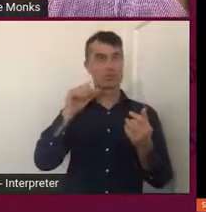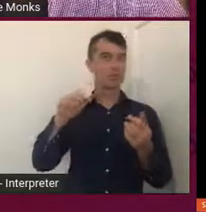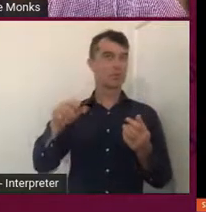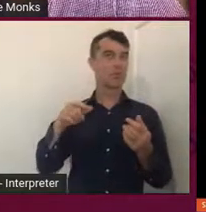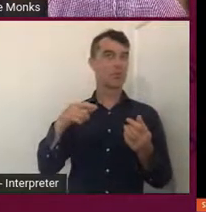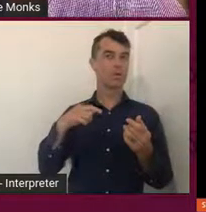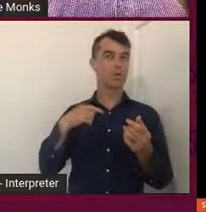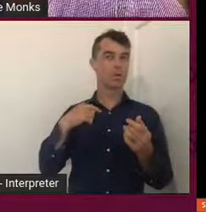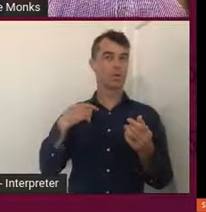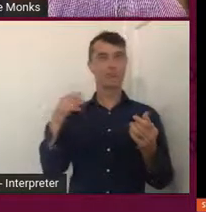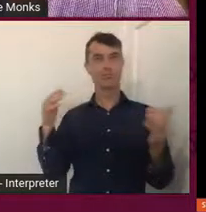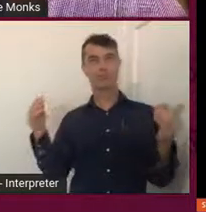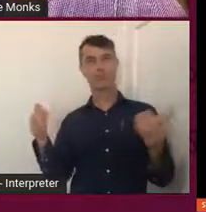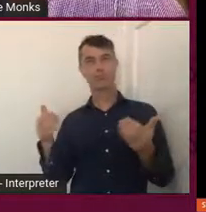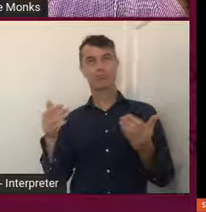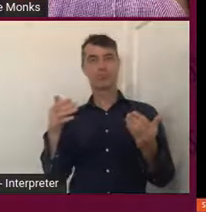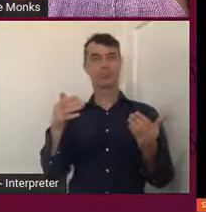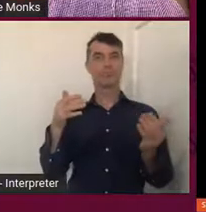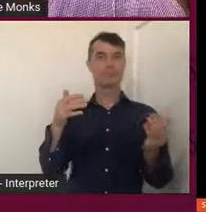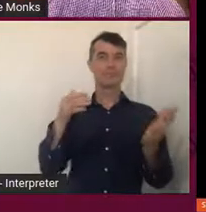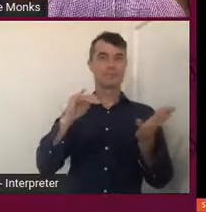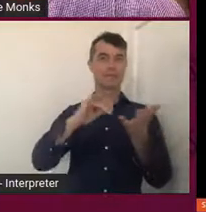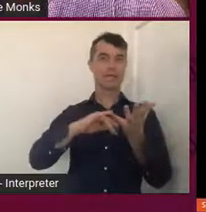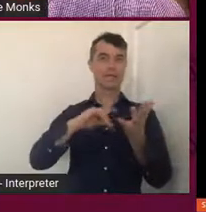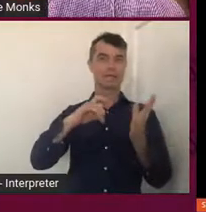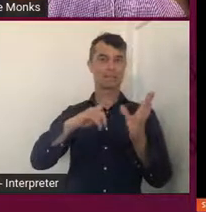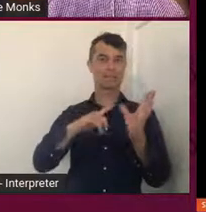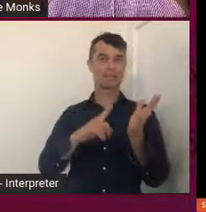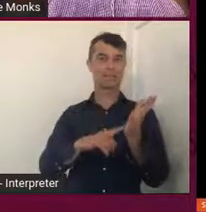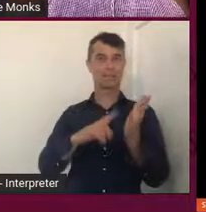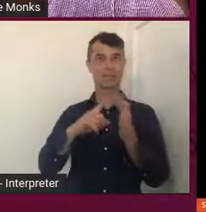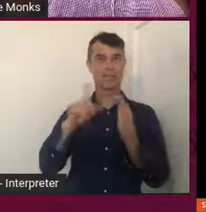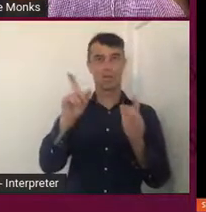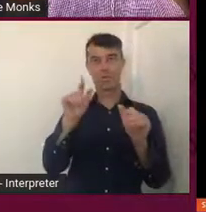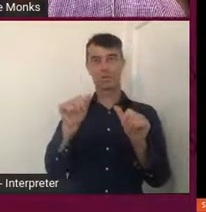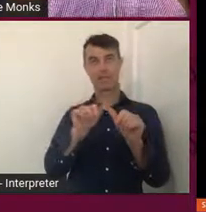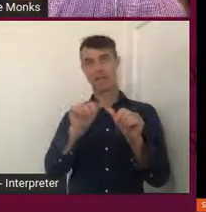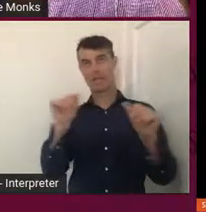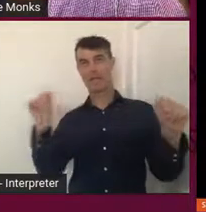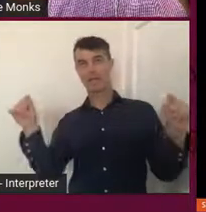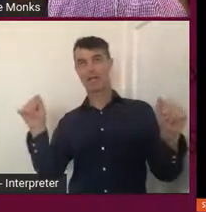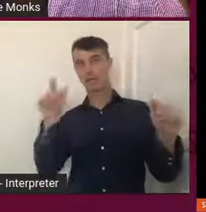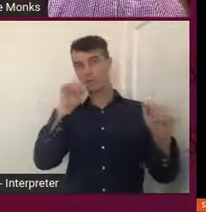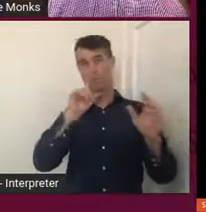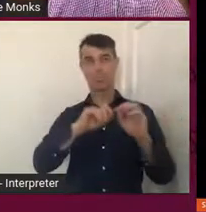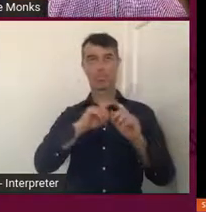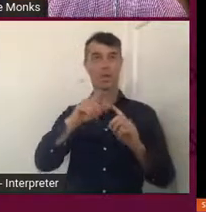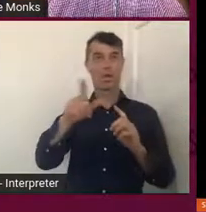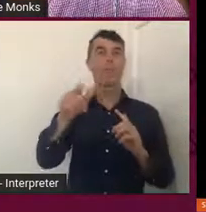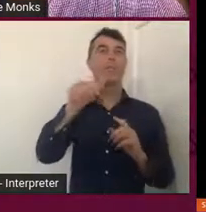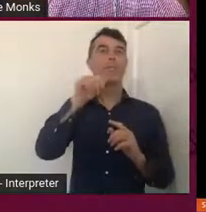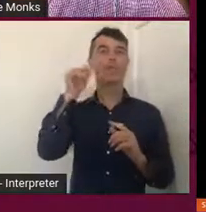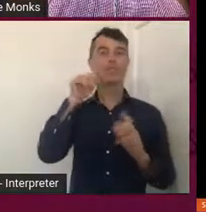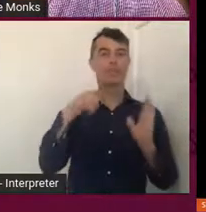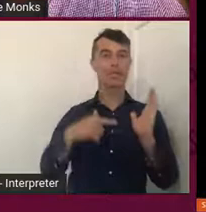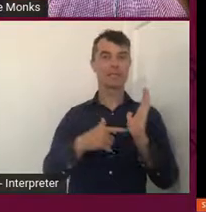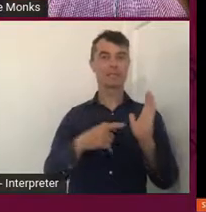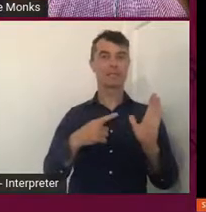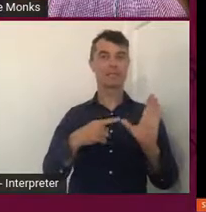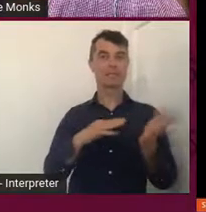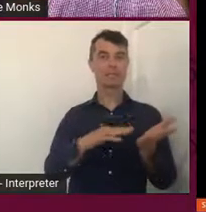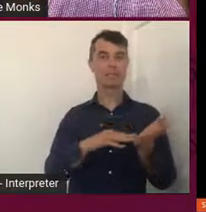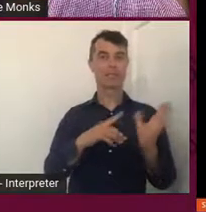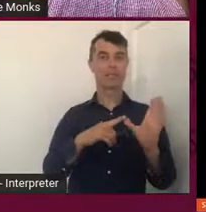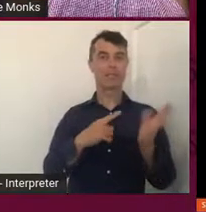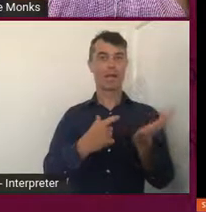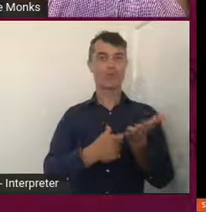the scale of what the largest one could be on the beach in Tamarama. And we started talking about, you know,